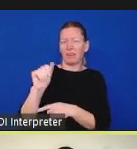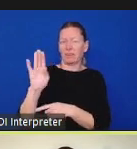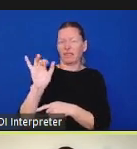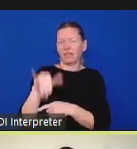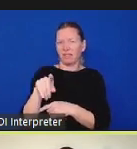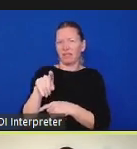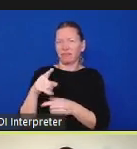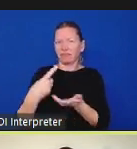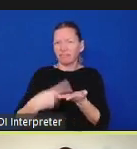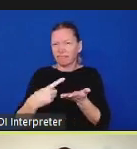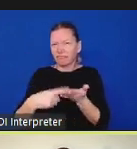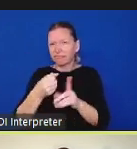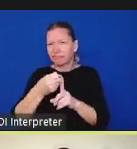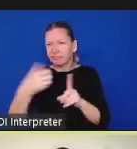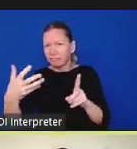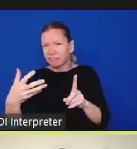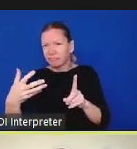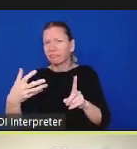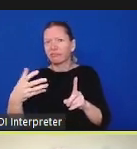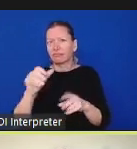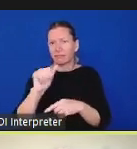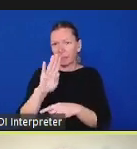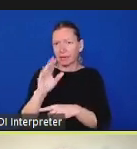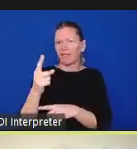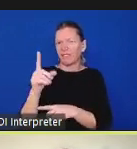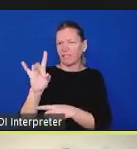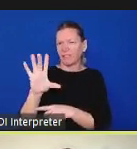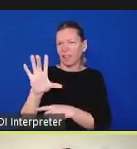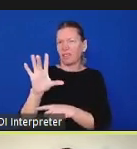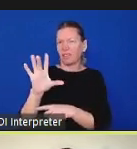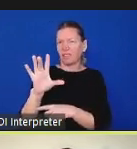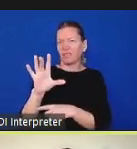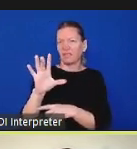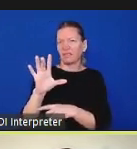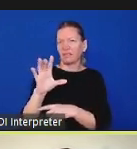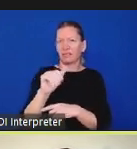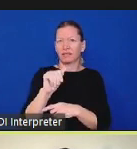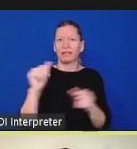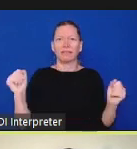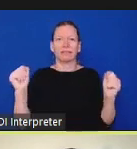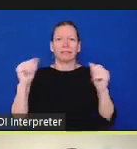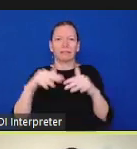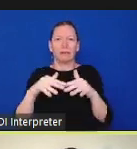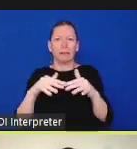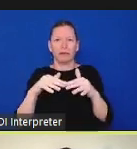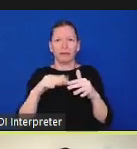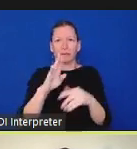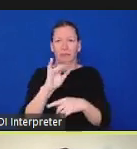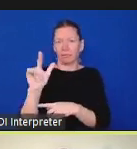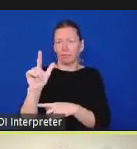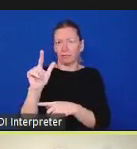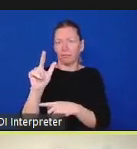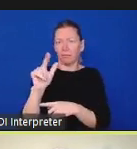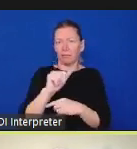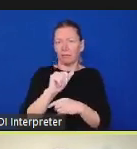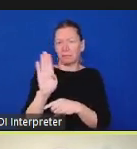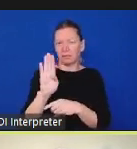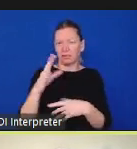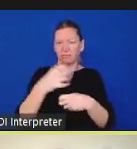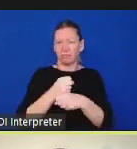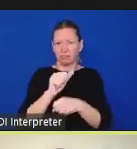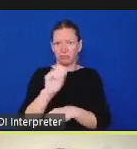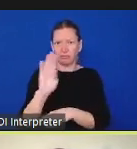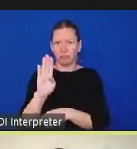which is now part of the state law that allows counties to create oversight of their sheriff's department and